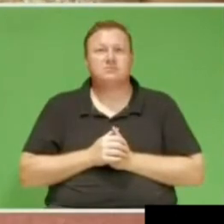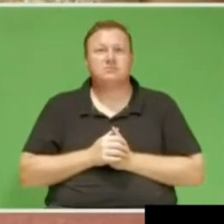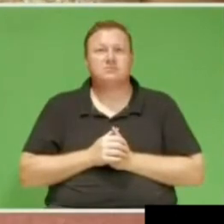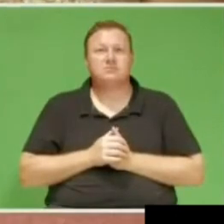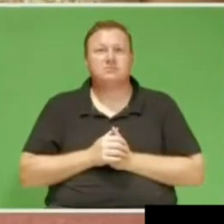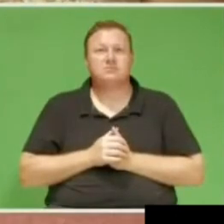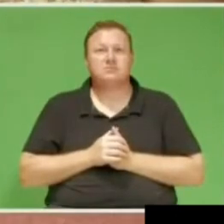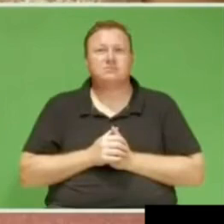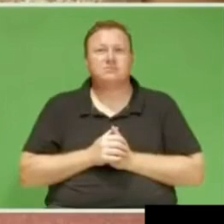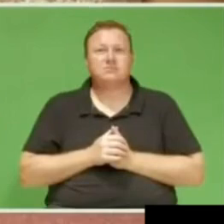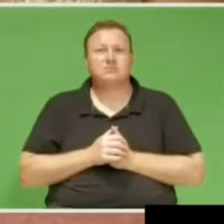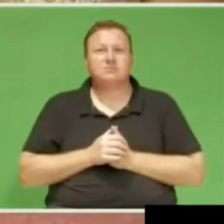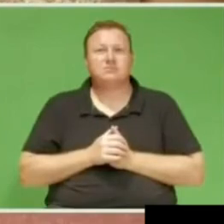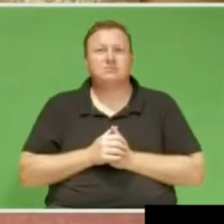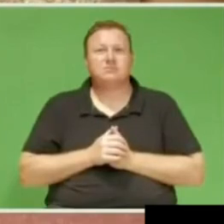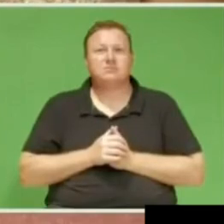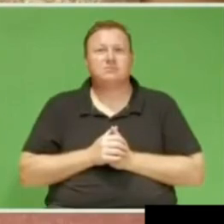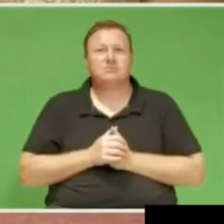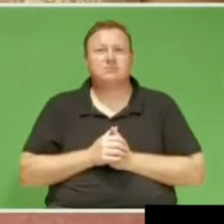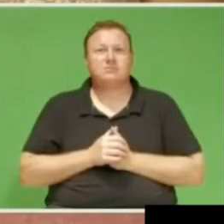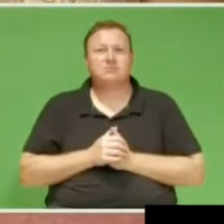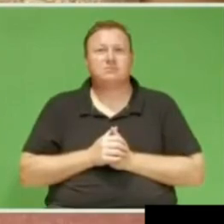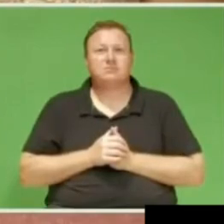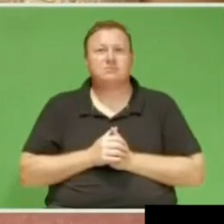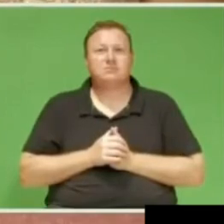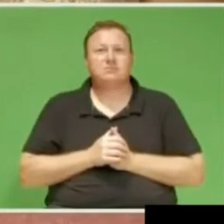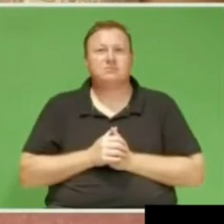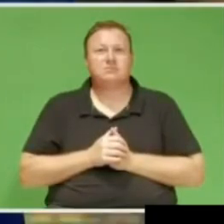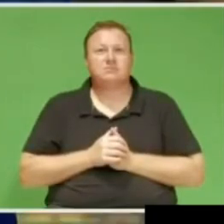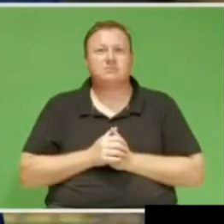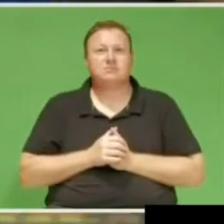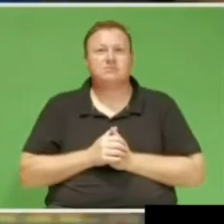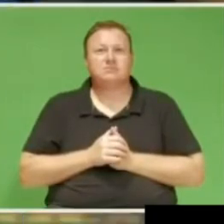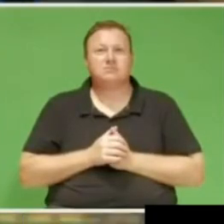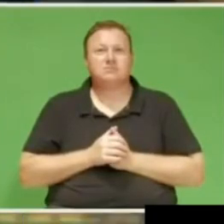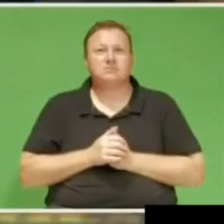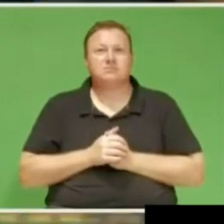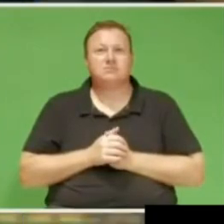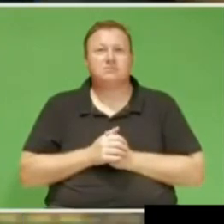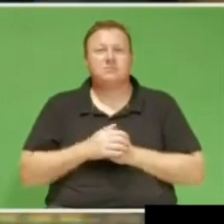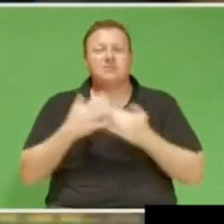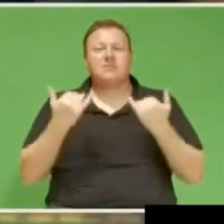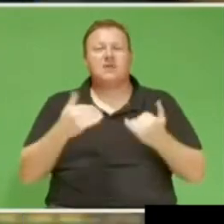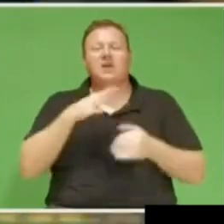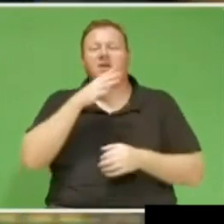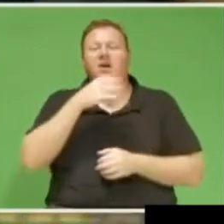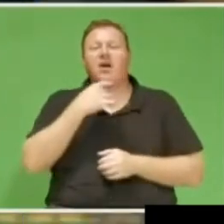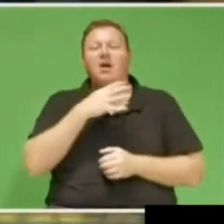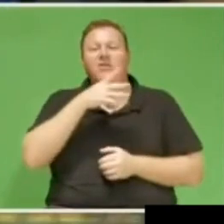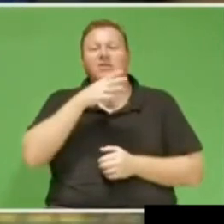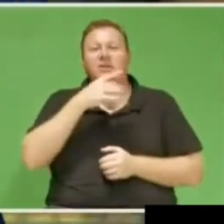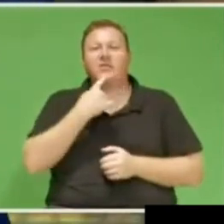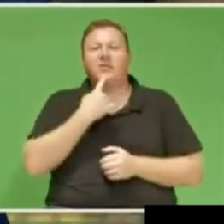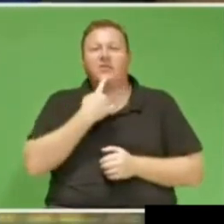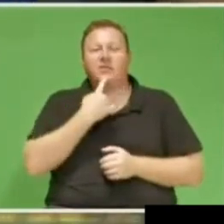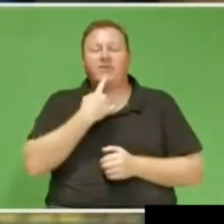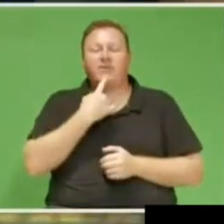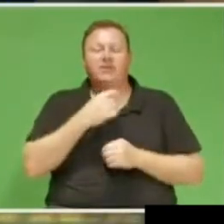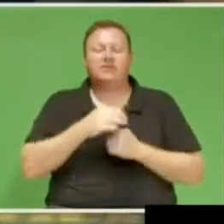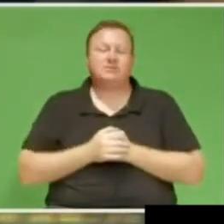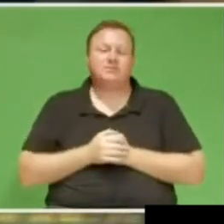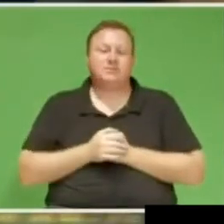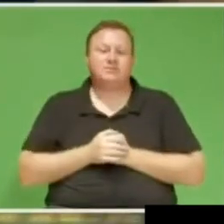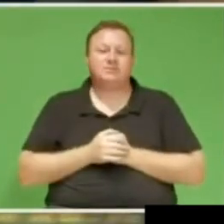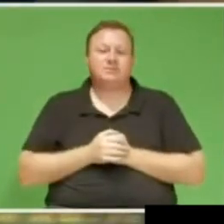Tandumapubo, I'm not aware day. I have a great day. great day the community, I have a great